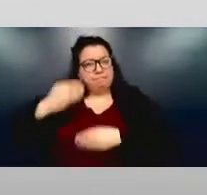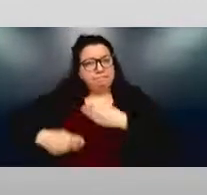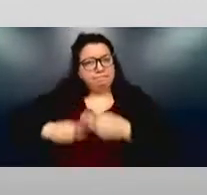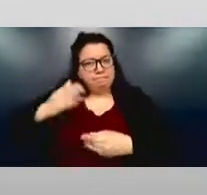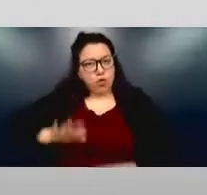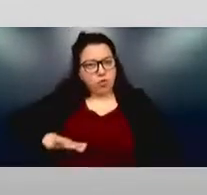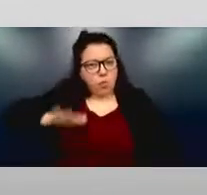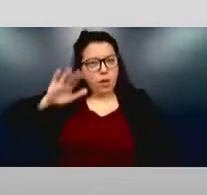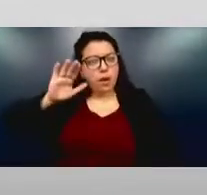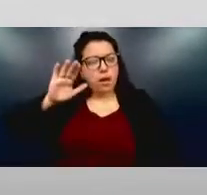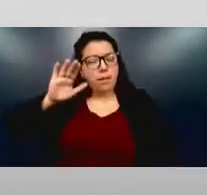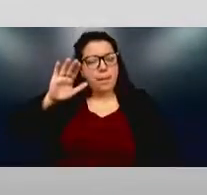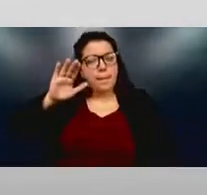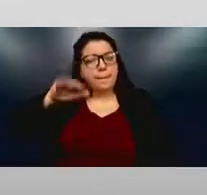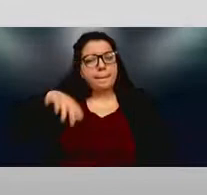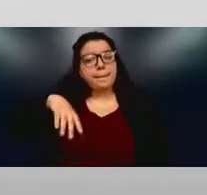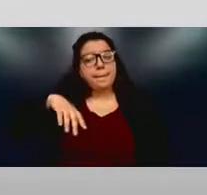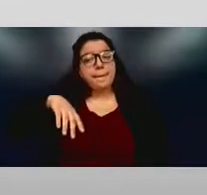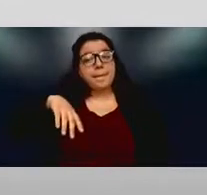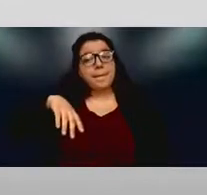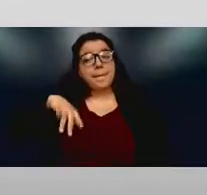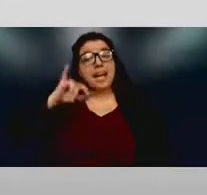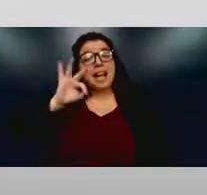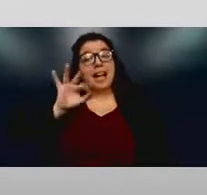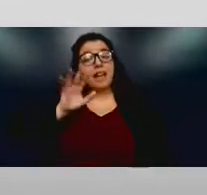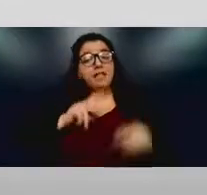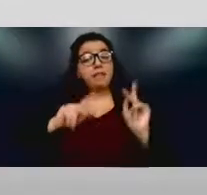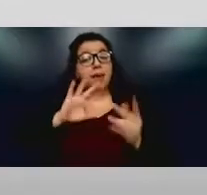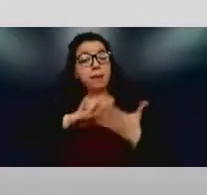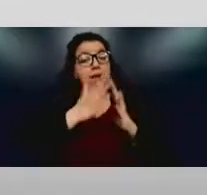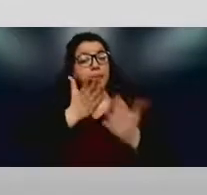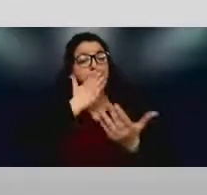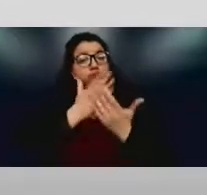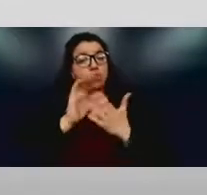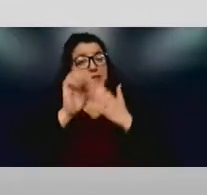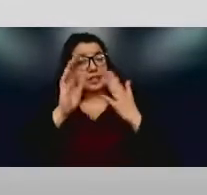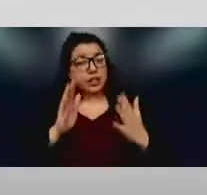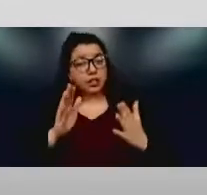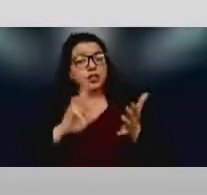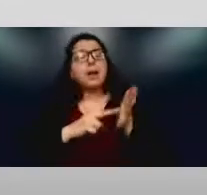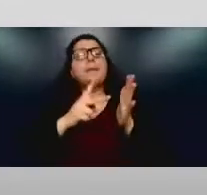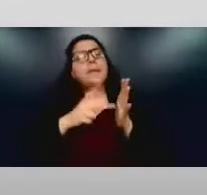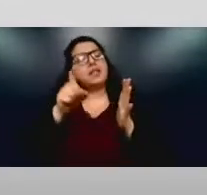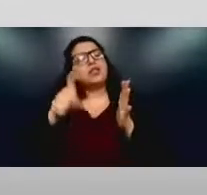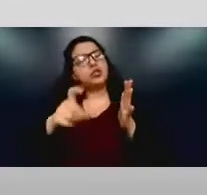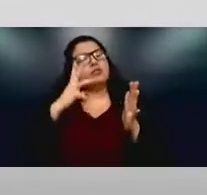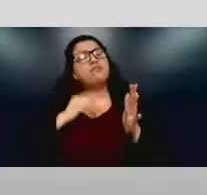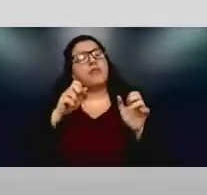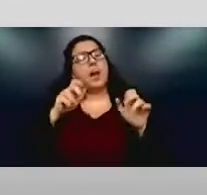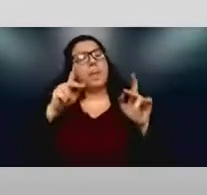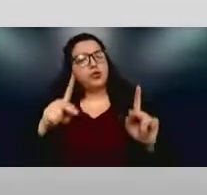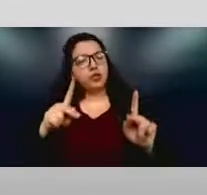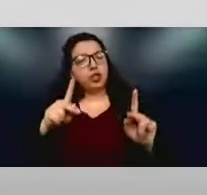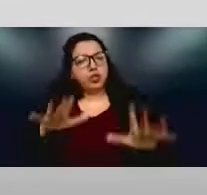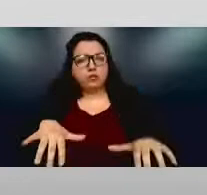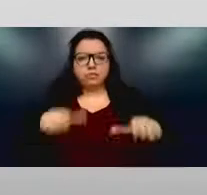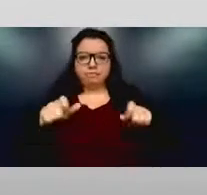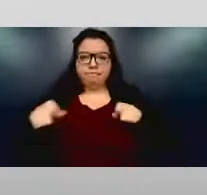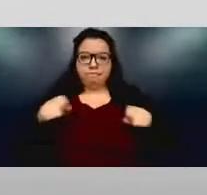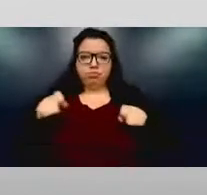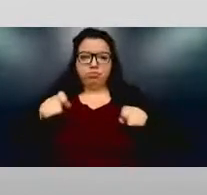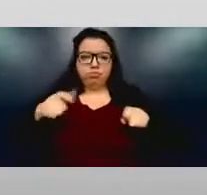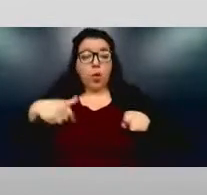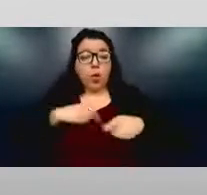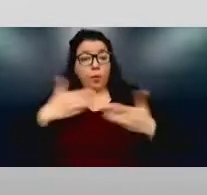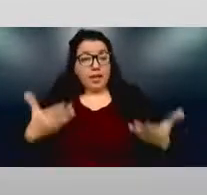that are going to be good leaders often need to be provided with opportunities to be leaders. And we in our Do It Center work a lot